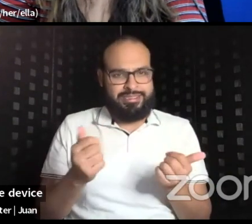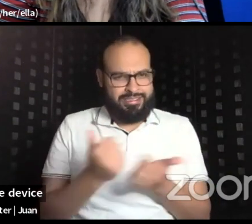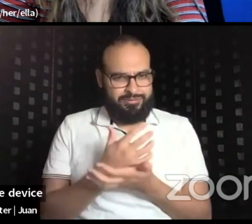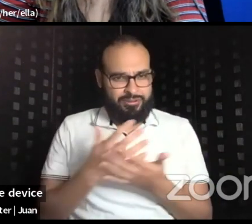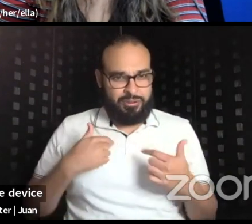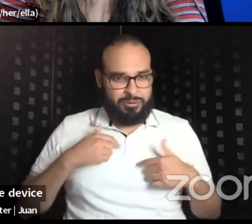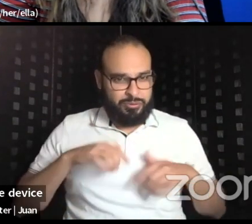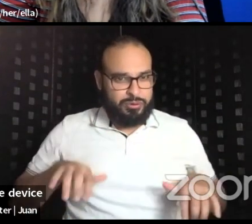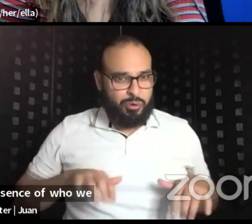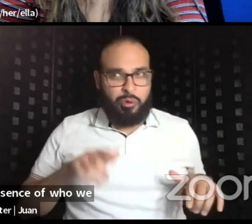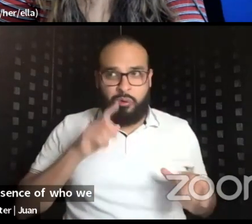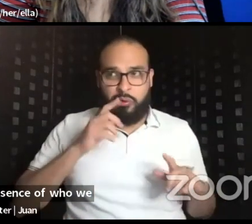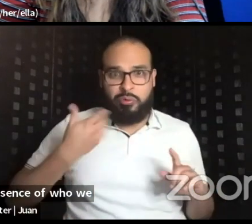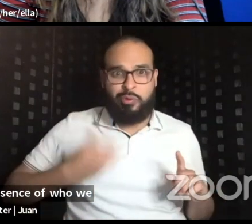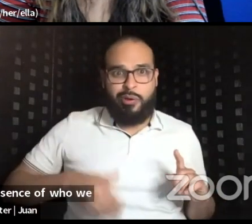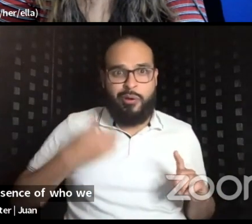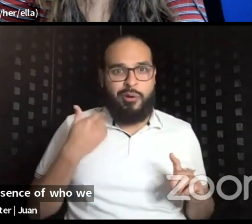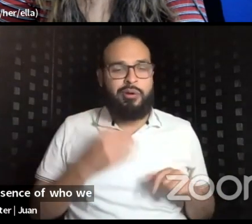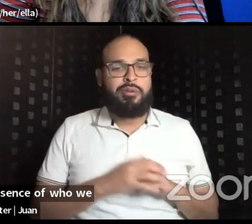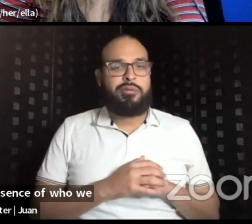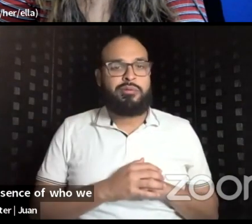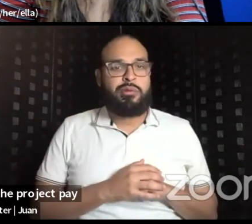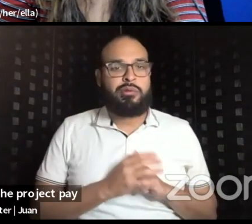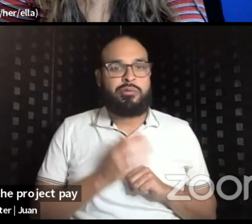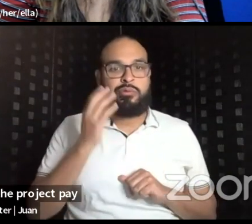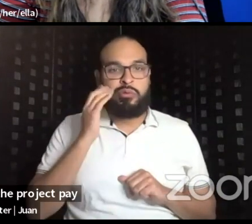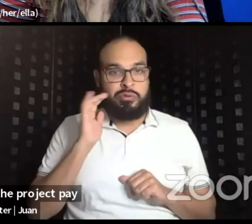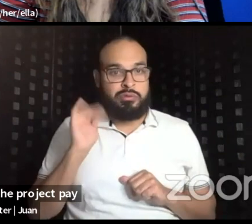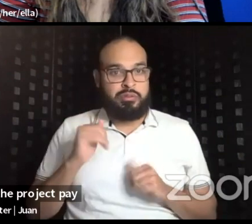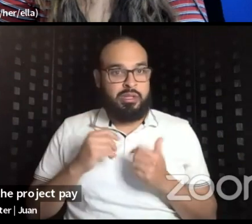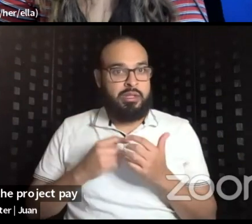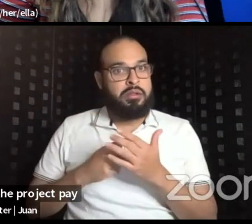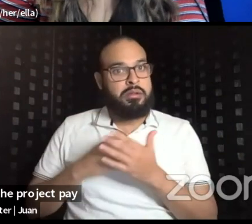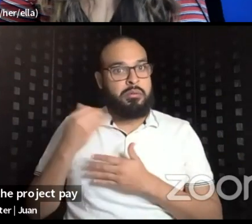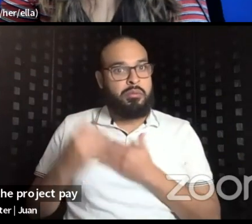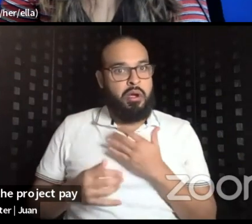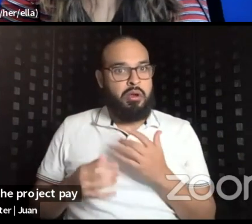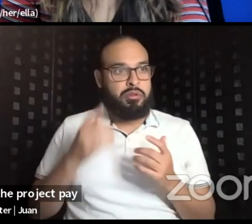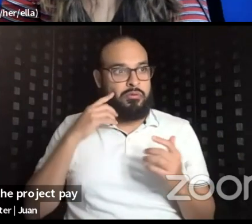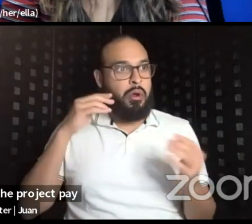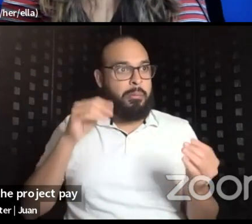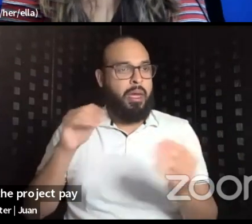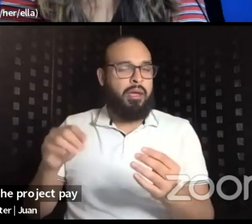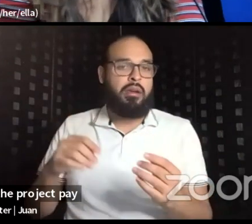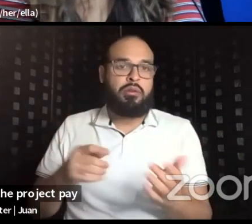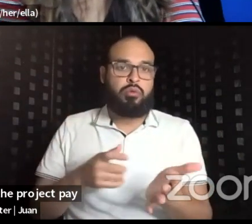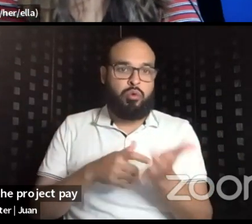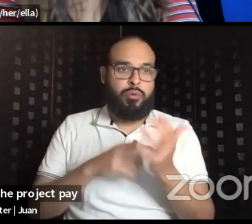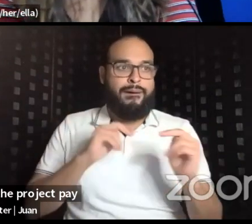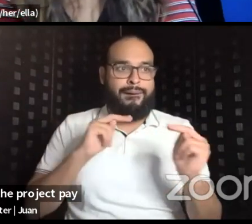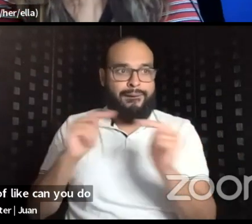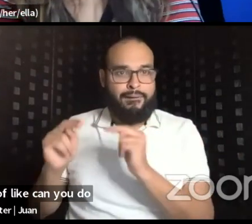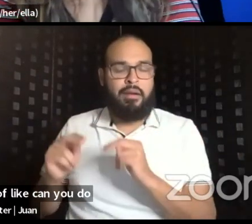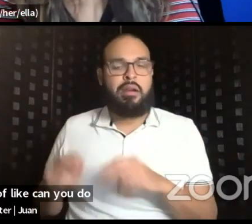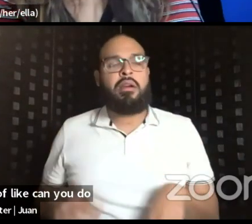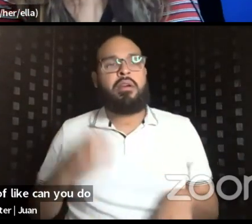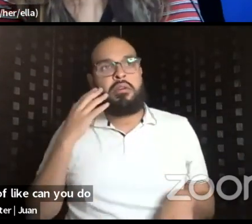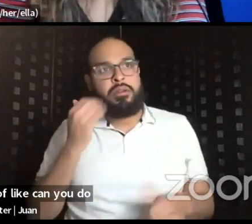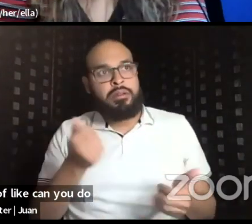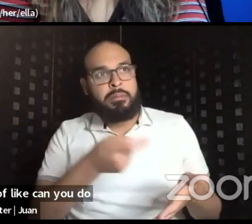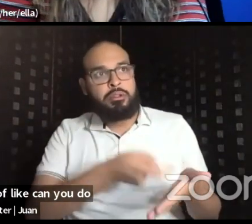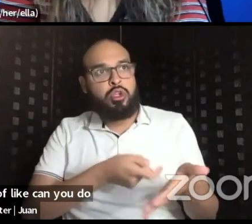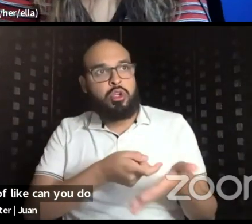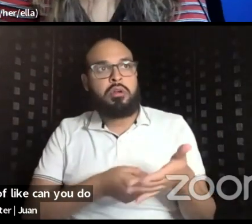different. Like the per project pay, um, which requires constant negotiating of like, can you do this? When can you do this? How much will it cost?